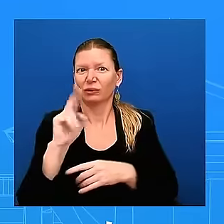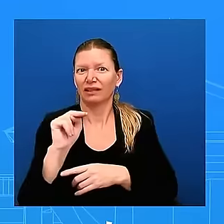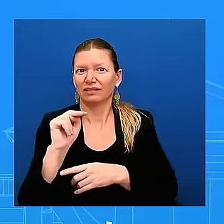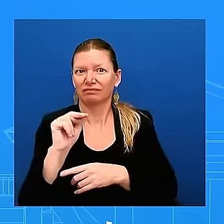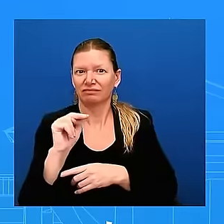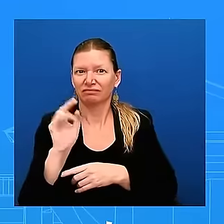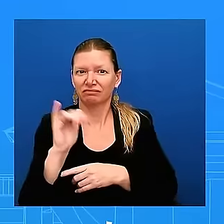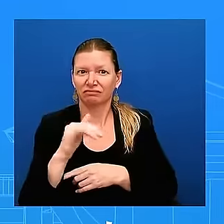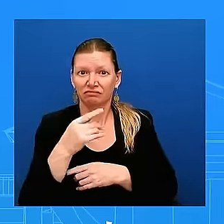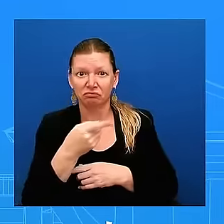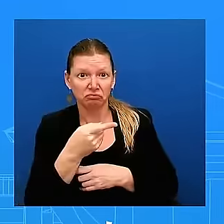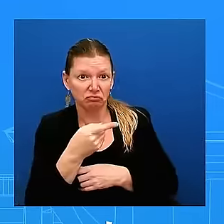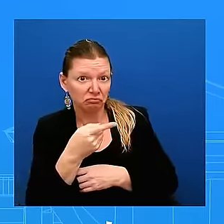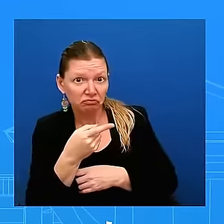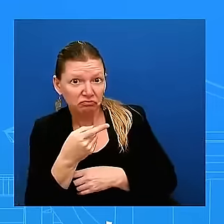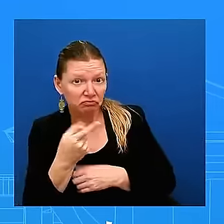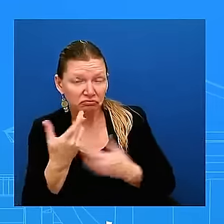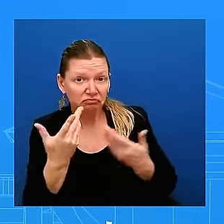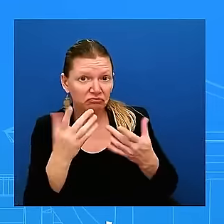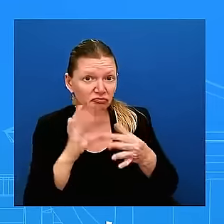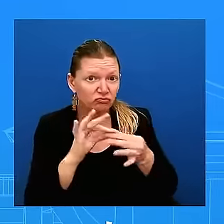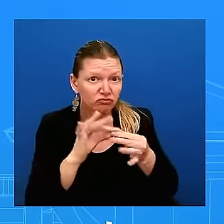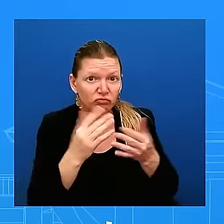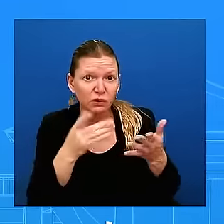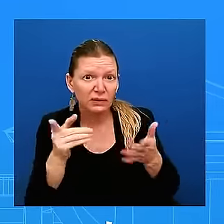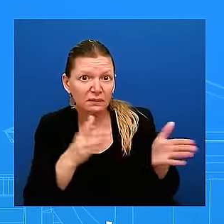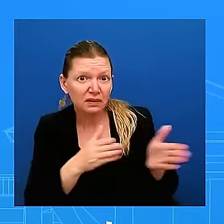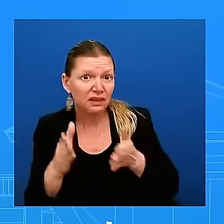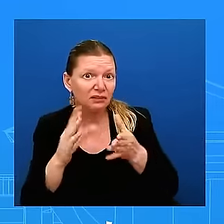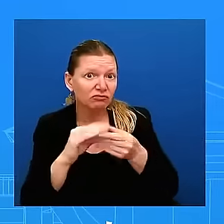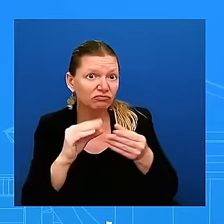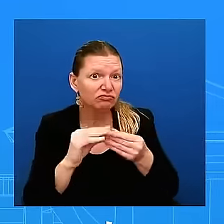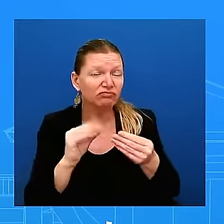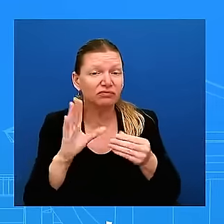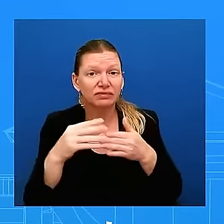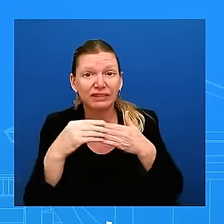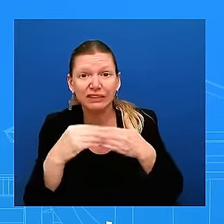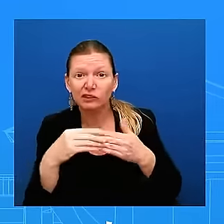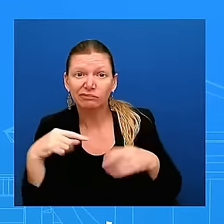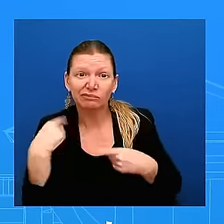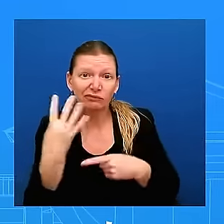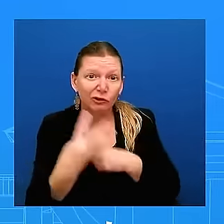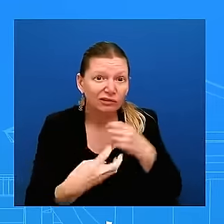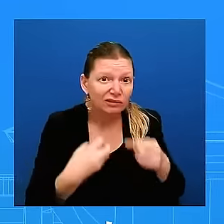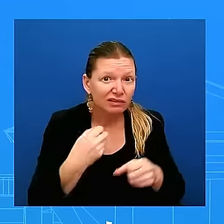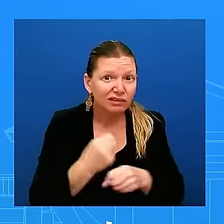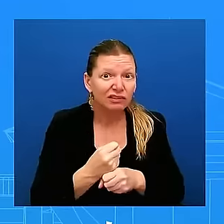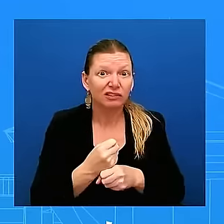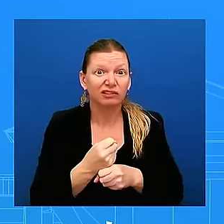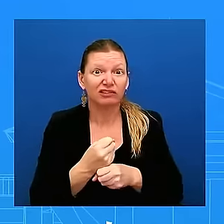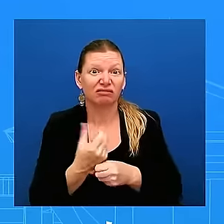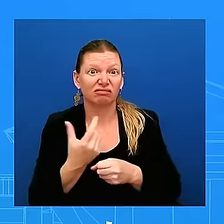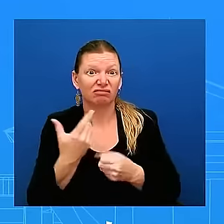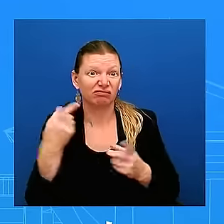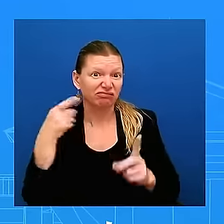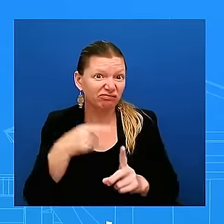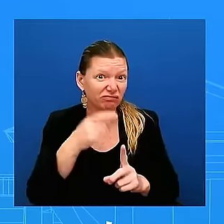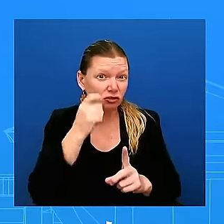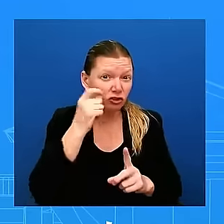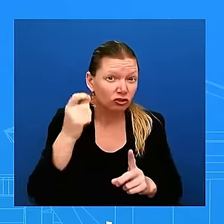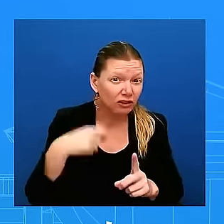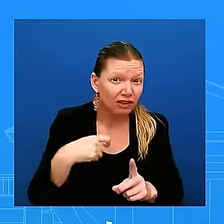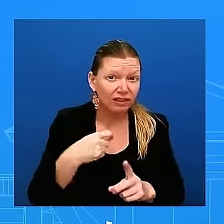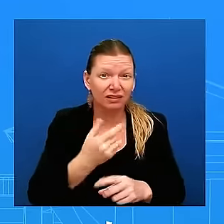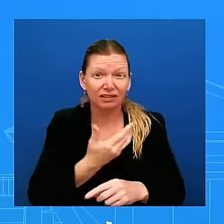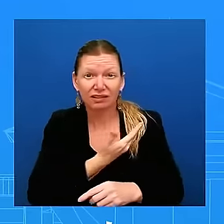years particularly with the fact that the wars in ukraine as well as gaza are still unresolved and his predecessor has repeatedly